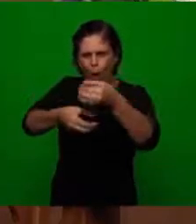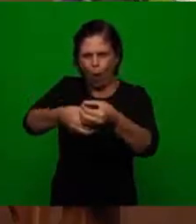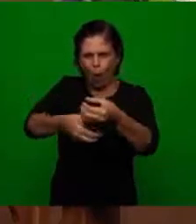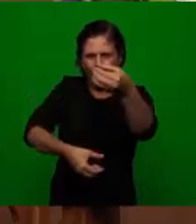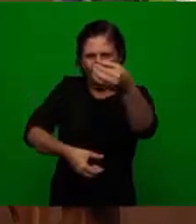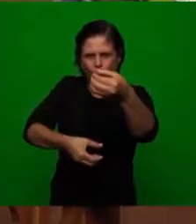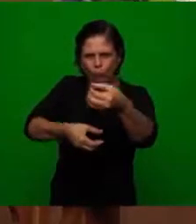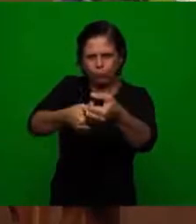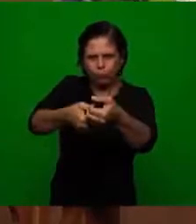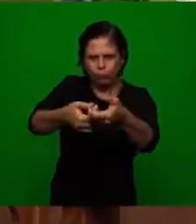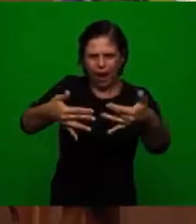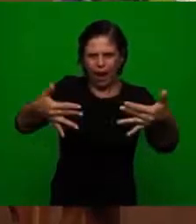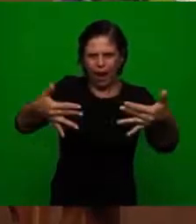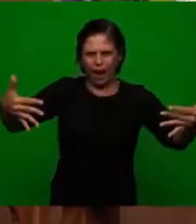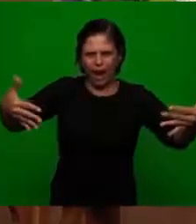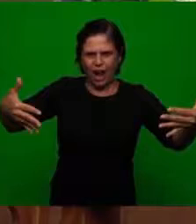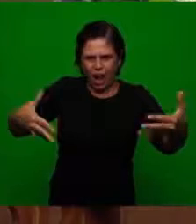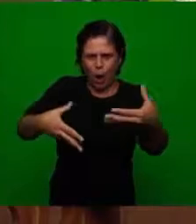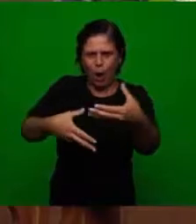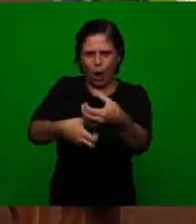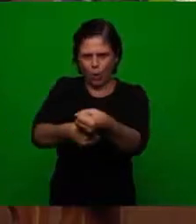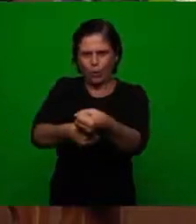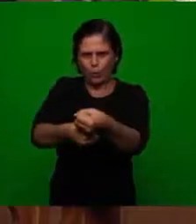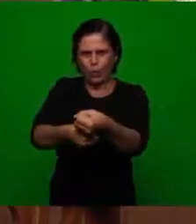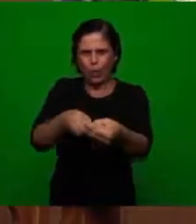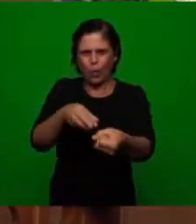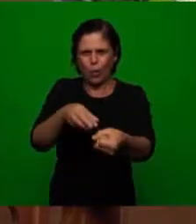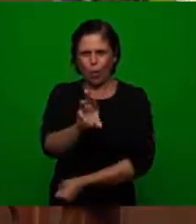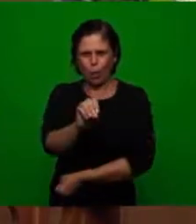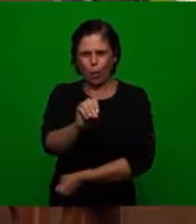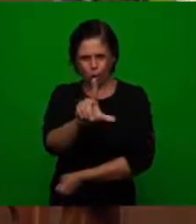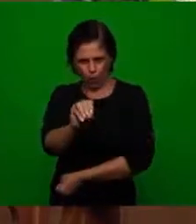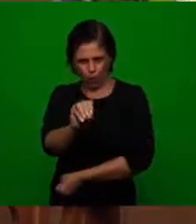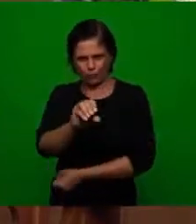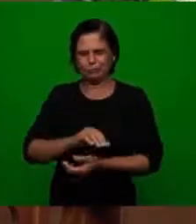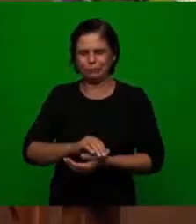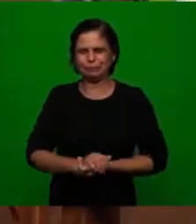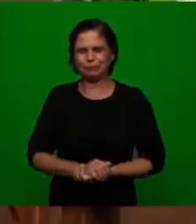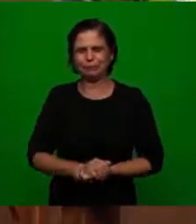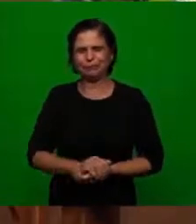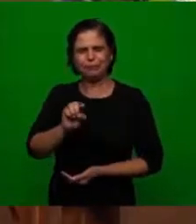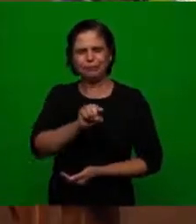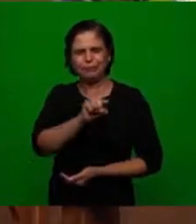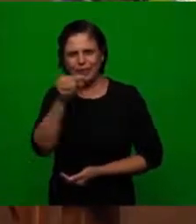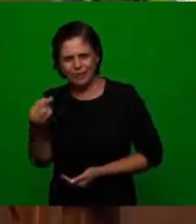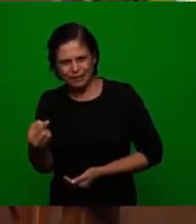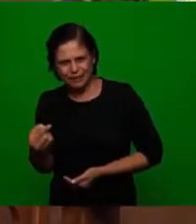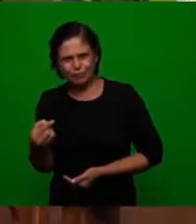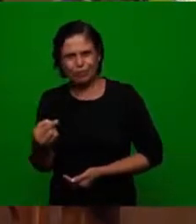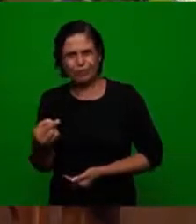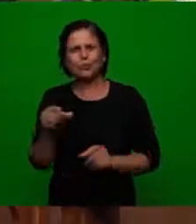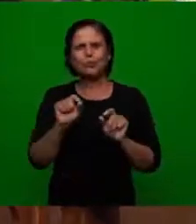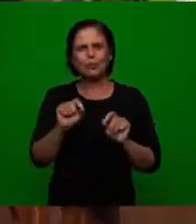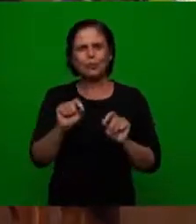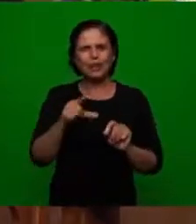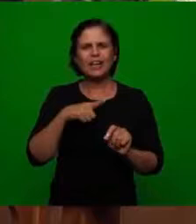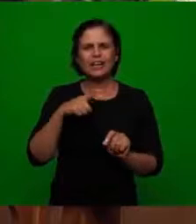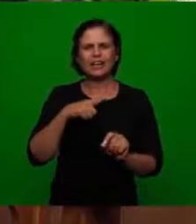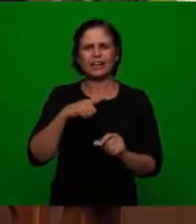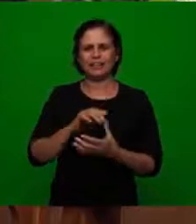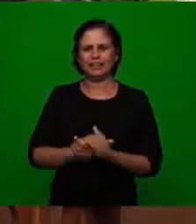tables and everybody knew very well those that were interested in reading and then we'll see